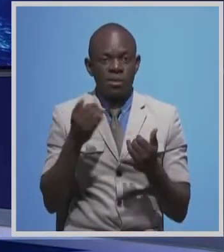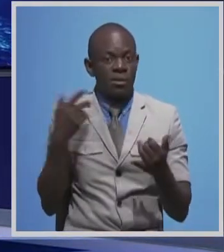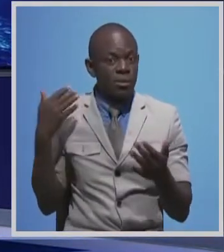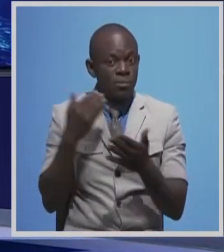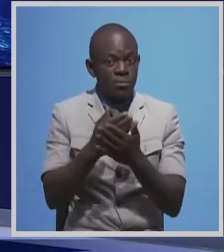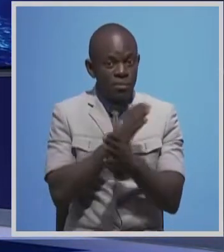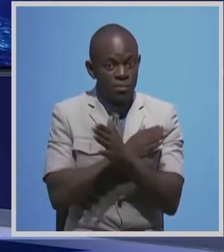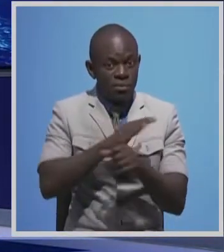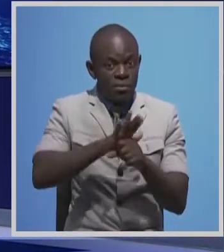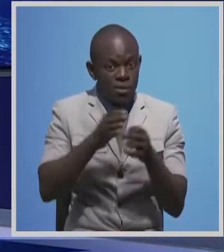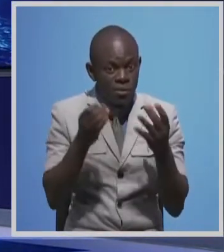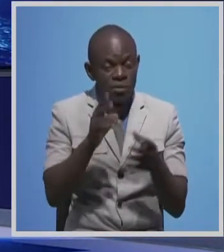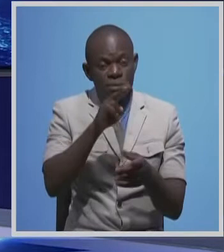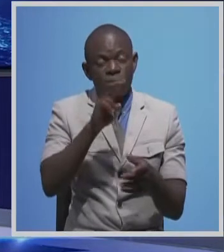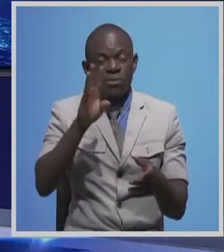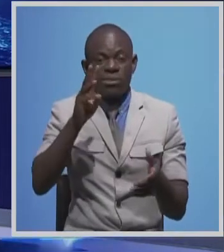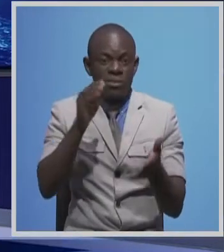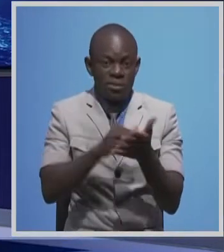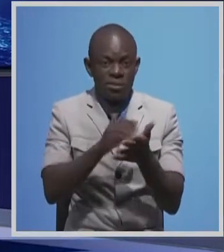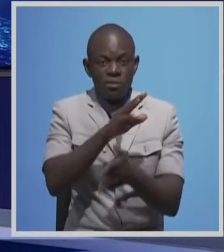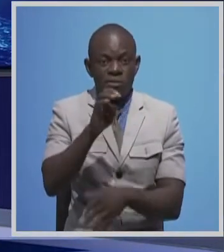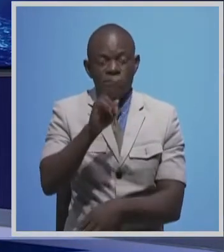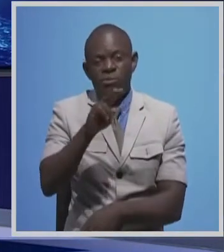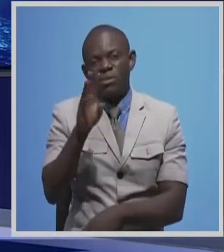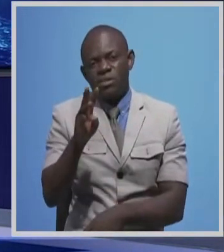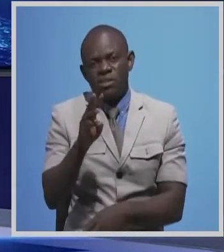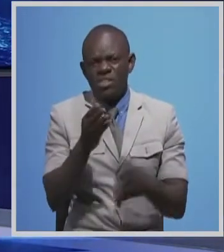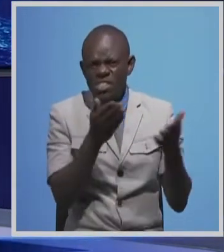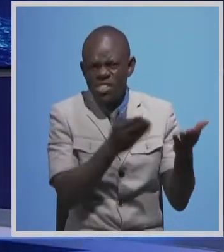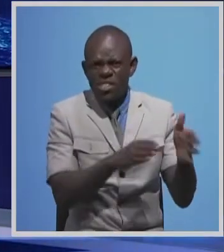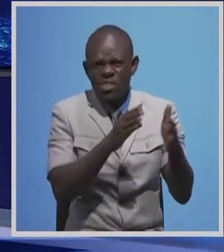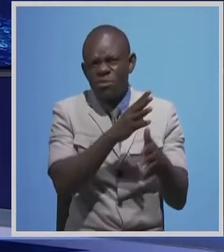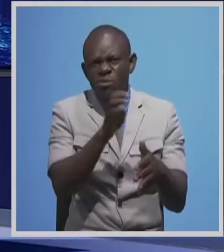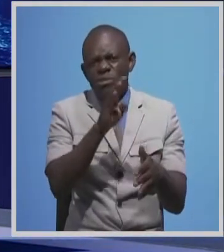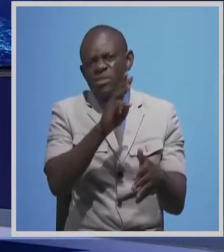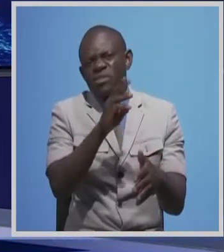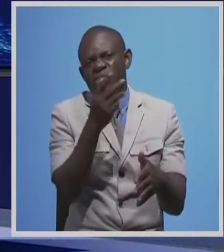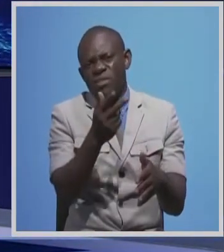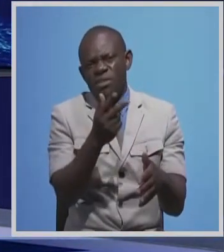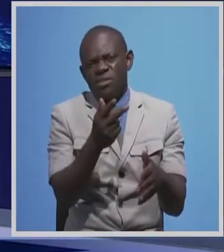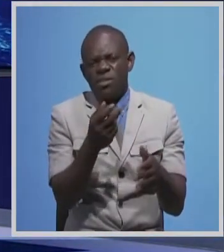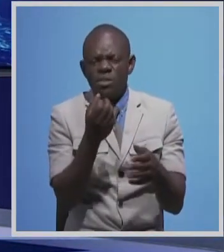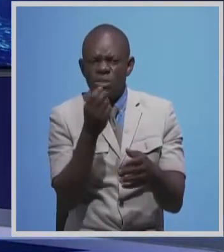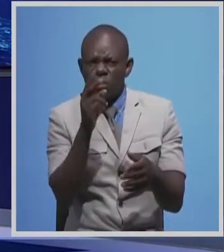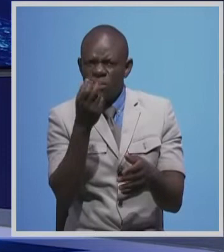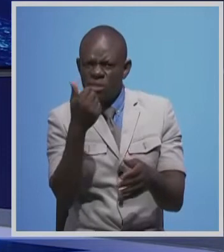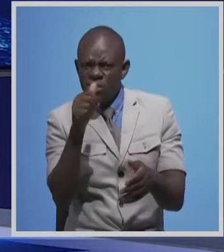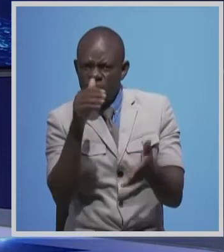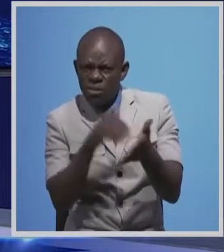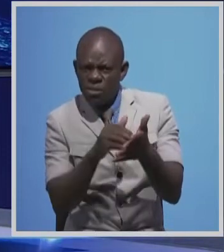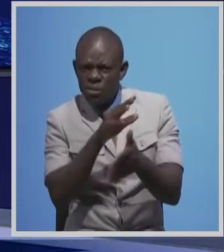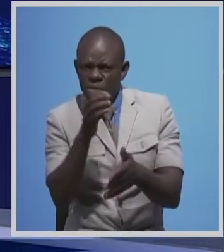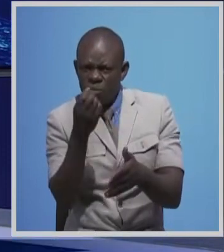,567 cases with 464 deaths and 20,512 recoveries. Meanwhile,